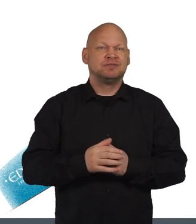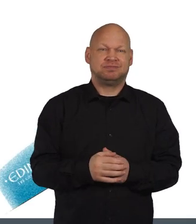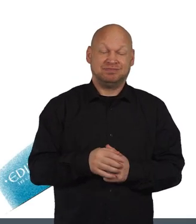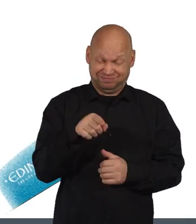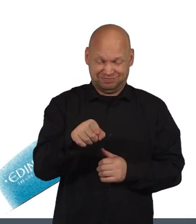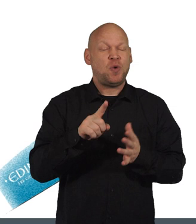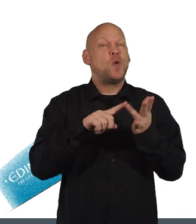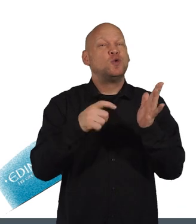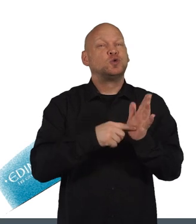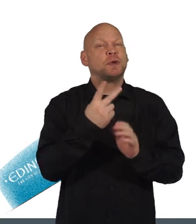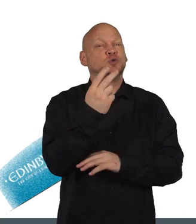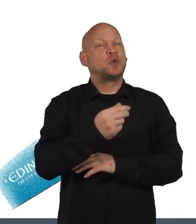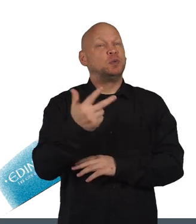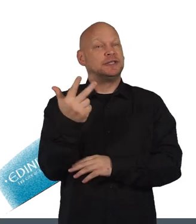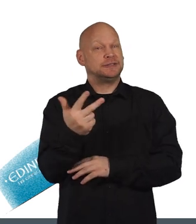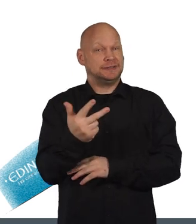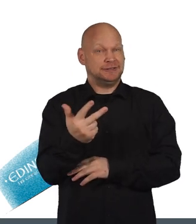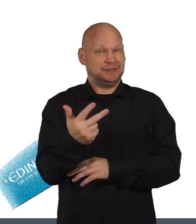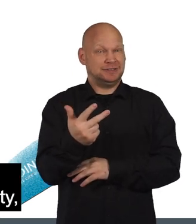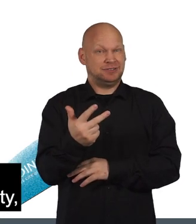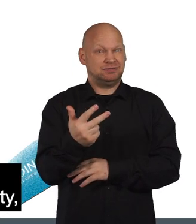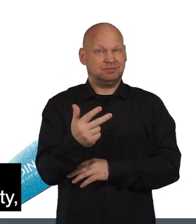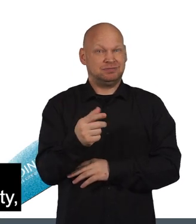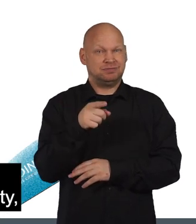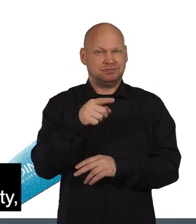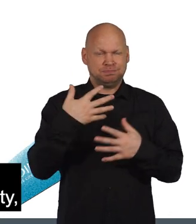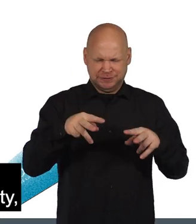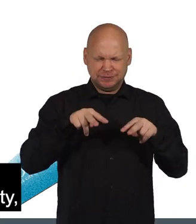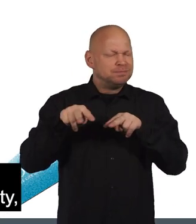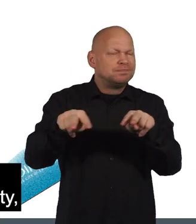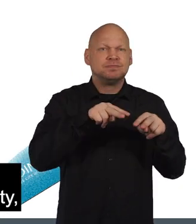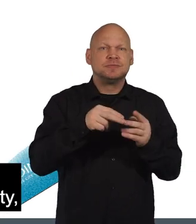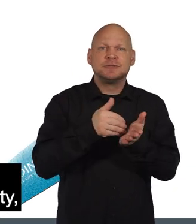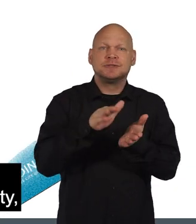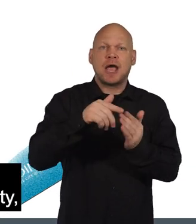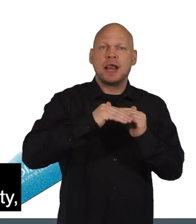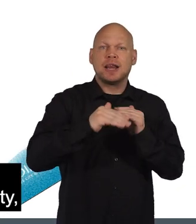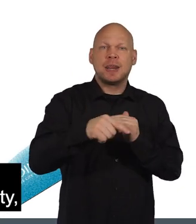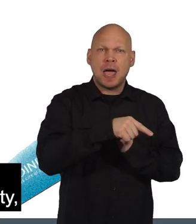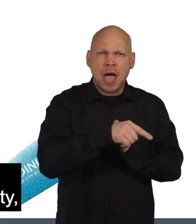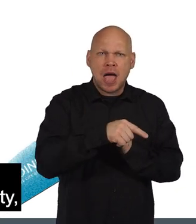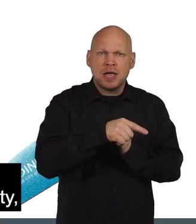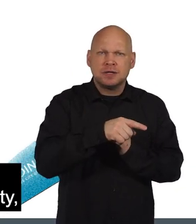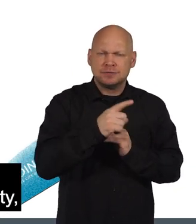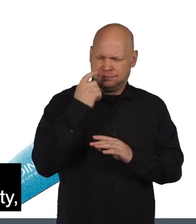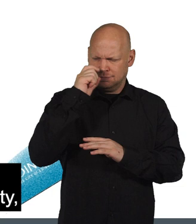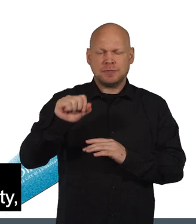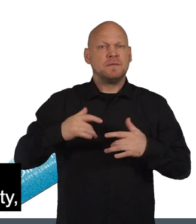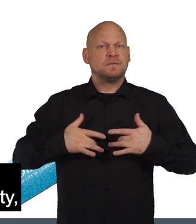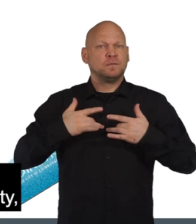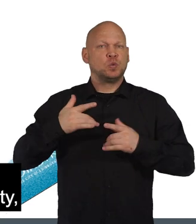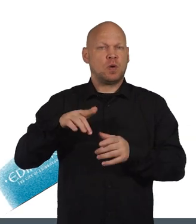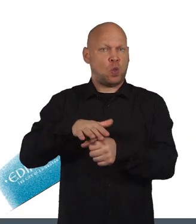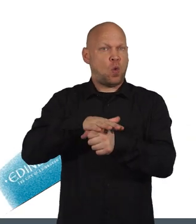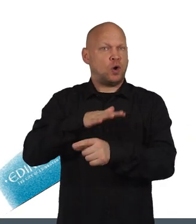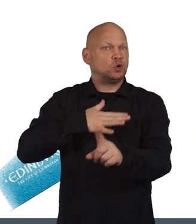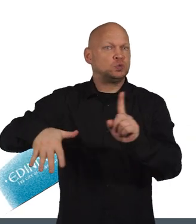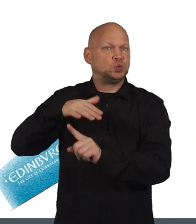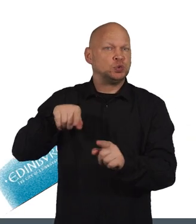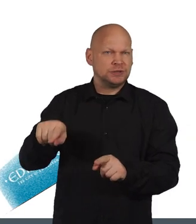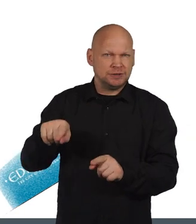In October 2018, after reviewing the sale of the land and considering the view of the local community,